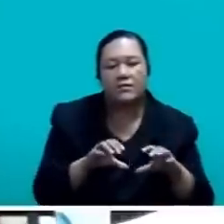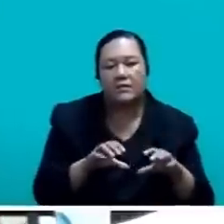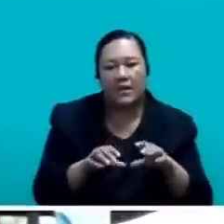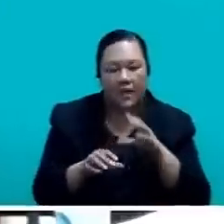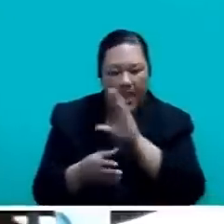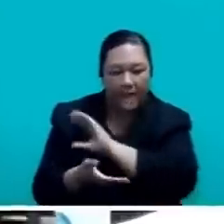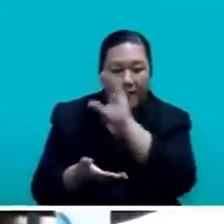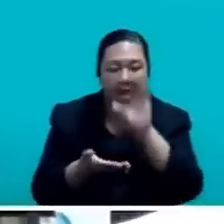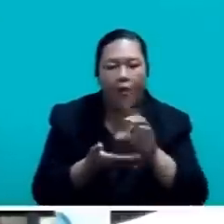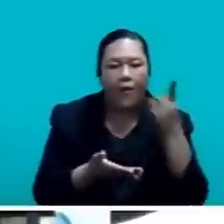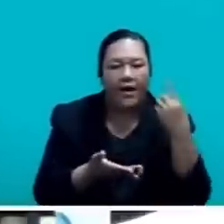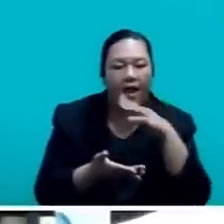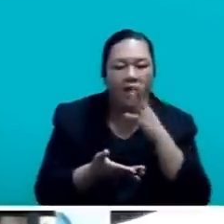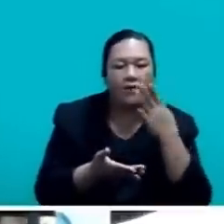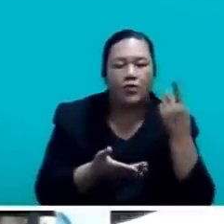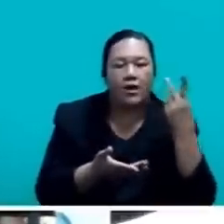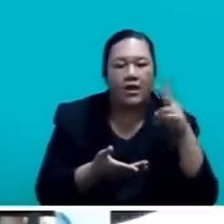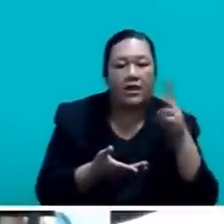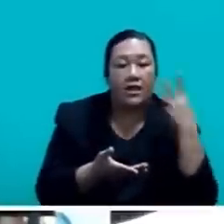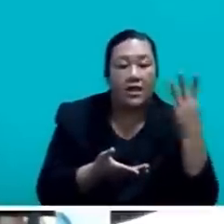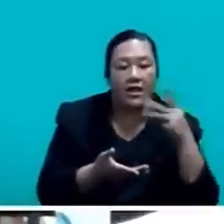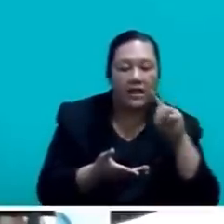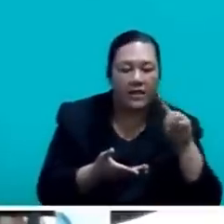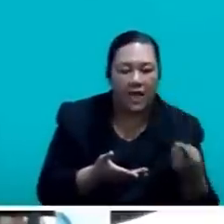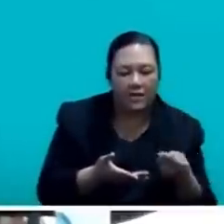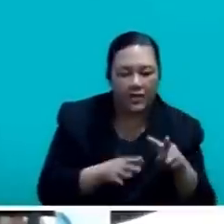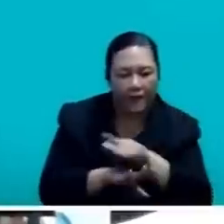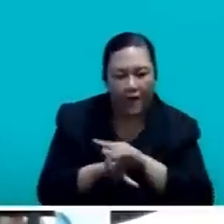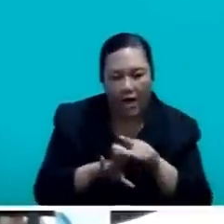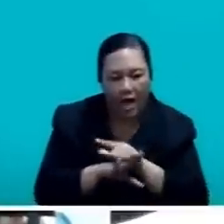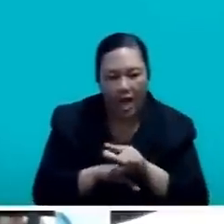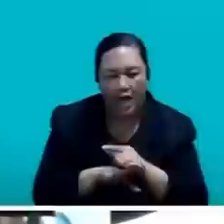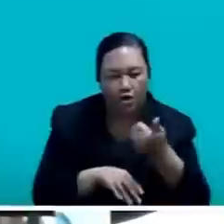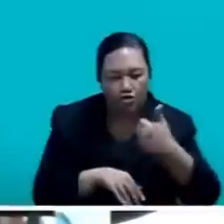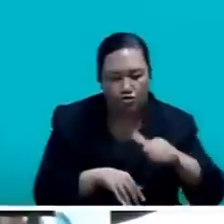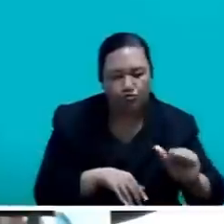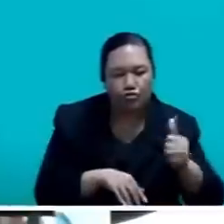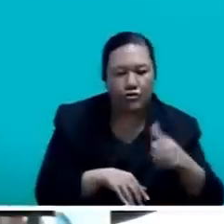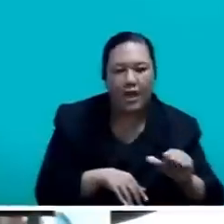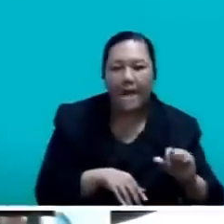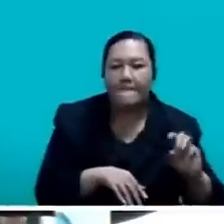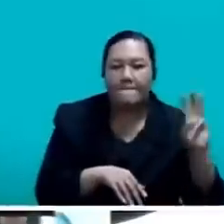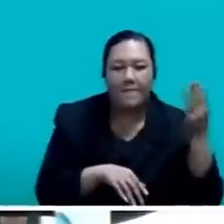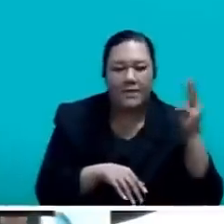of $123,000 for the land use master plan.